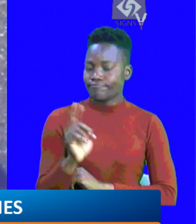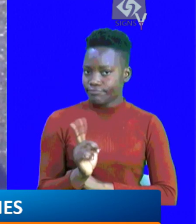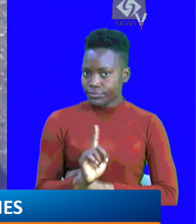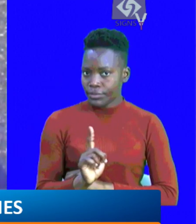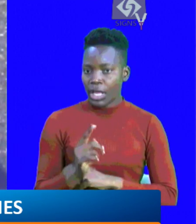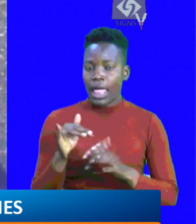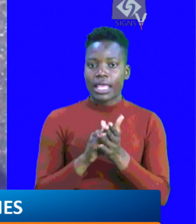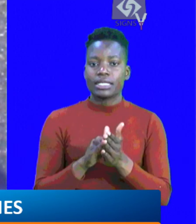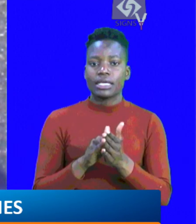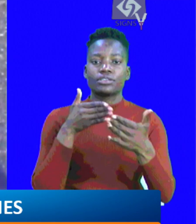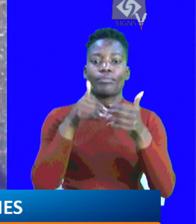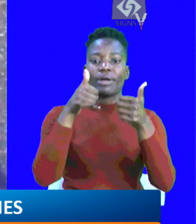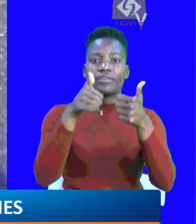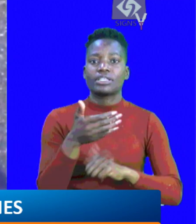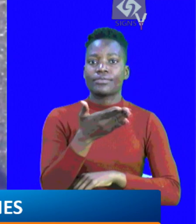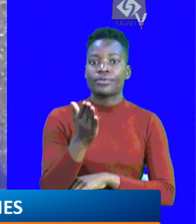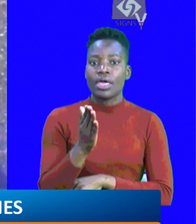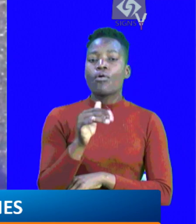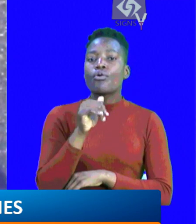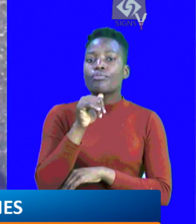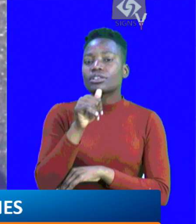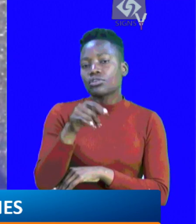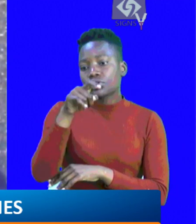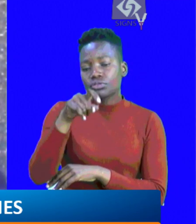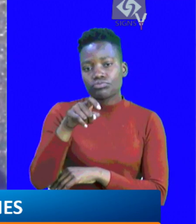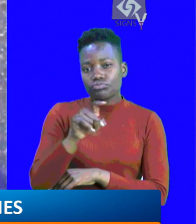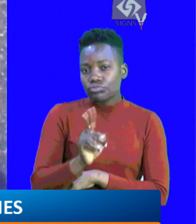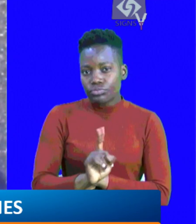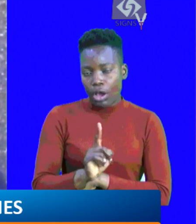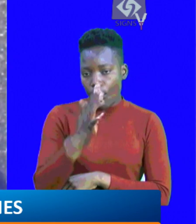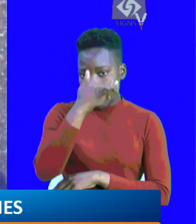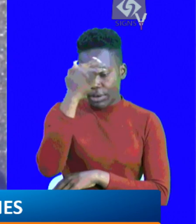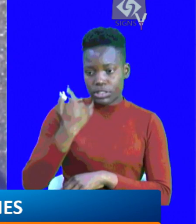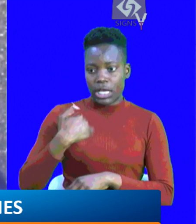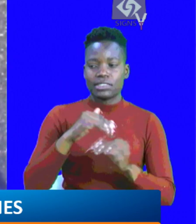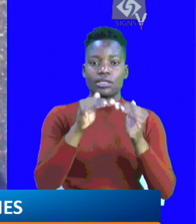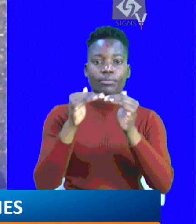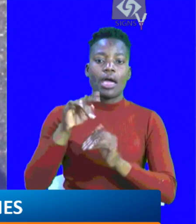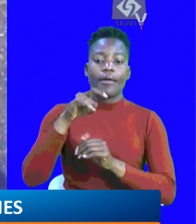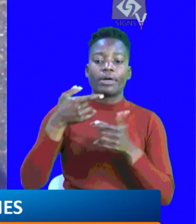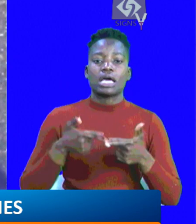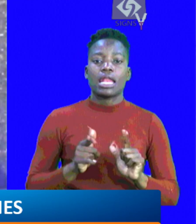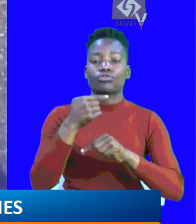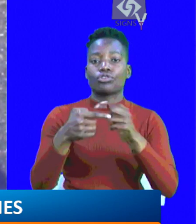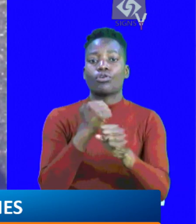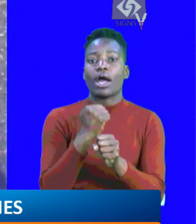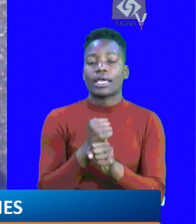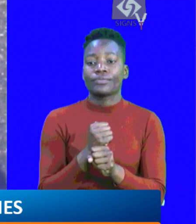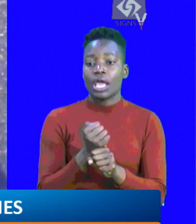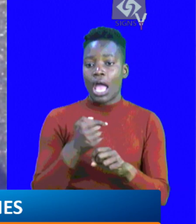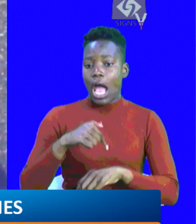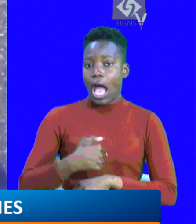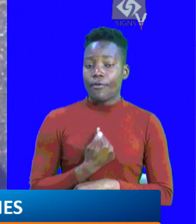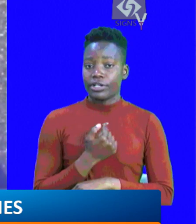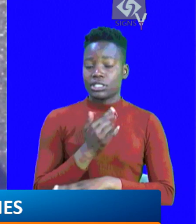that we stop advertising with you. We shouldn't because we are a democracy and we should be able to allow you to continue doing your